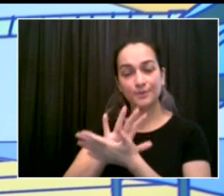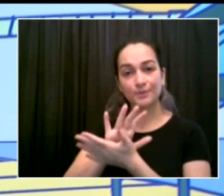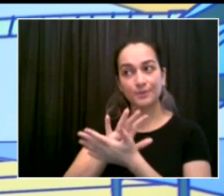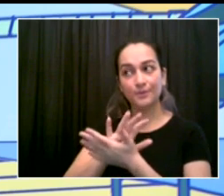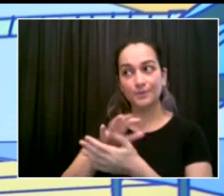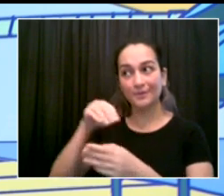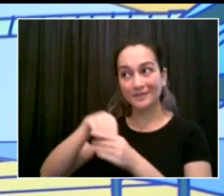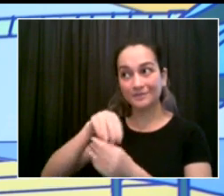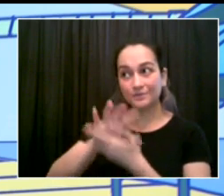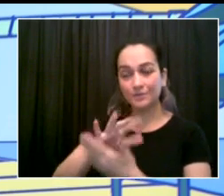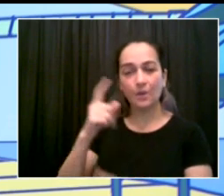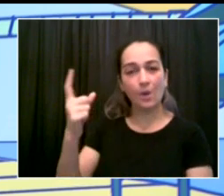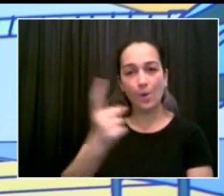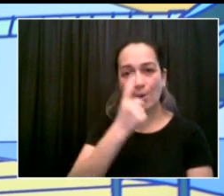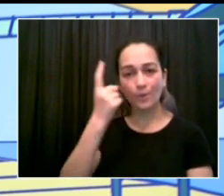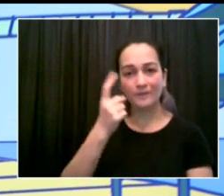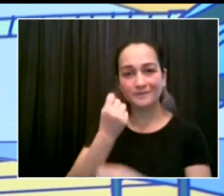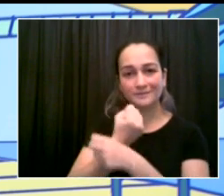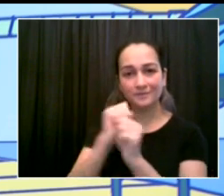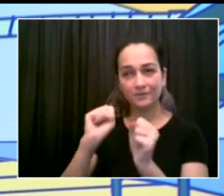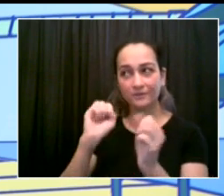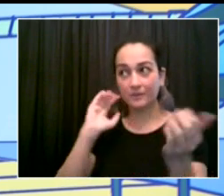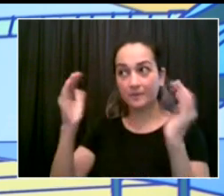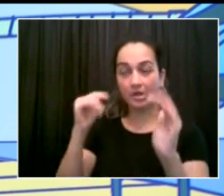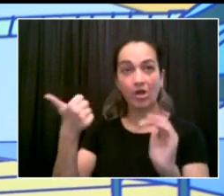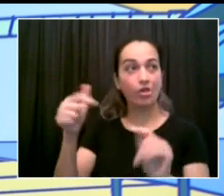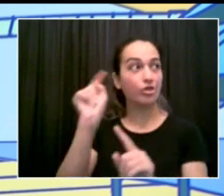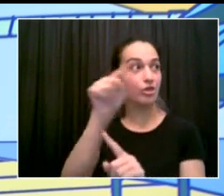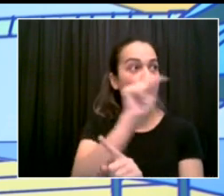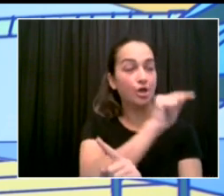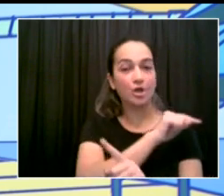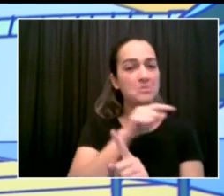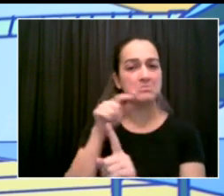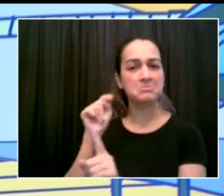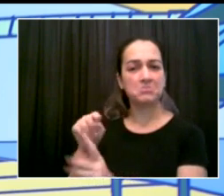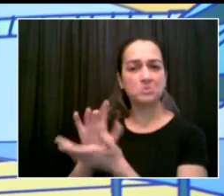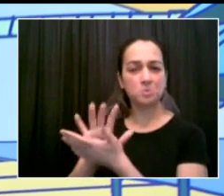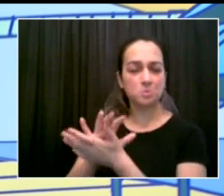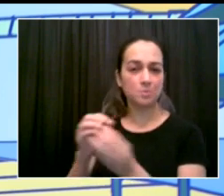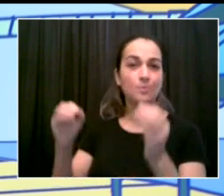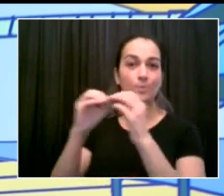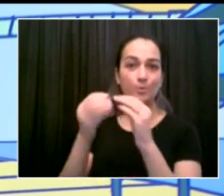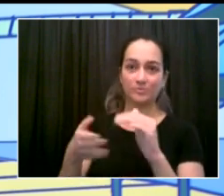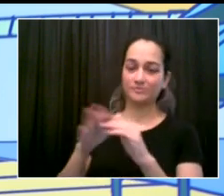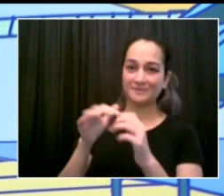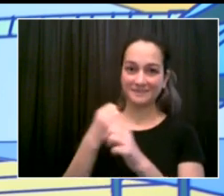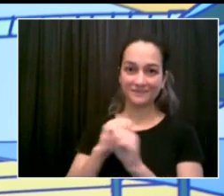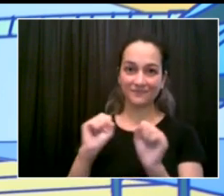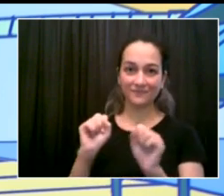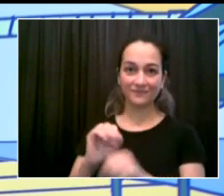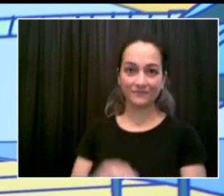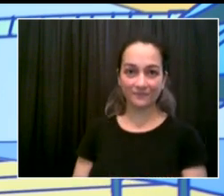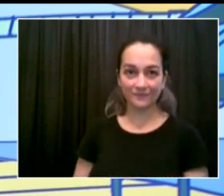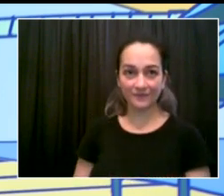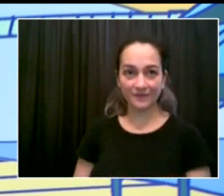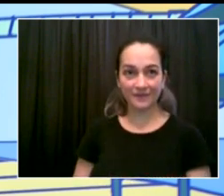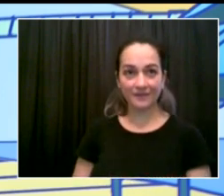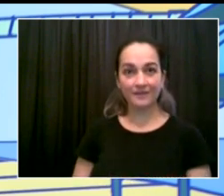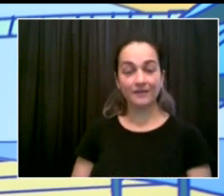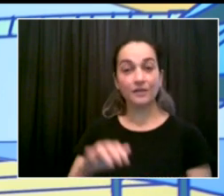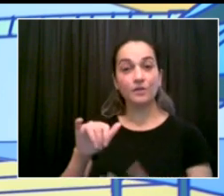a staggering number, 5.3 million New Yorkers have had at least one dose. School is still a few weeks away.